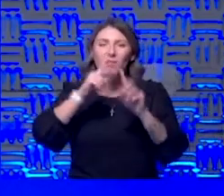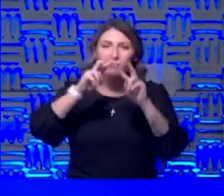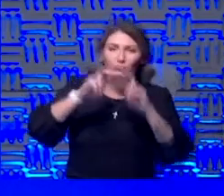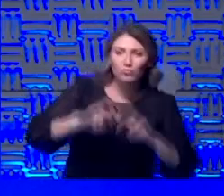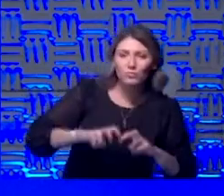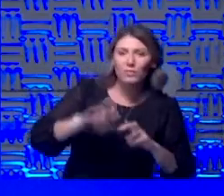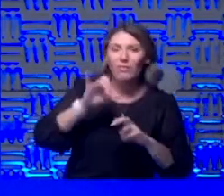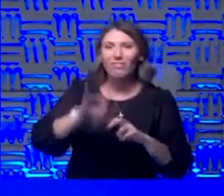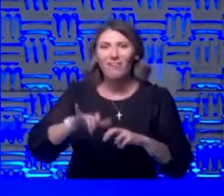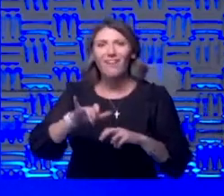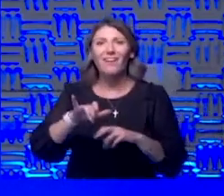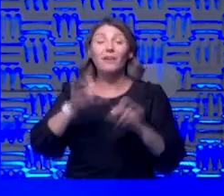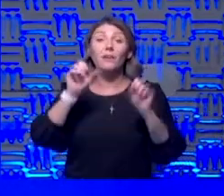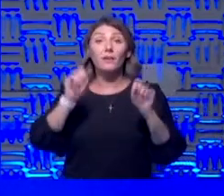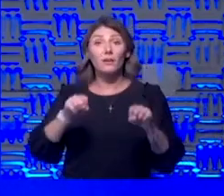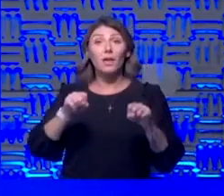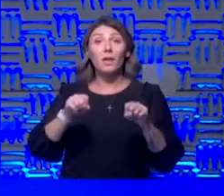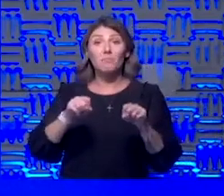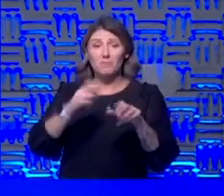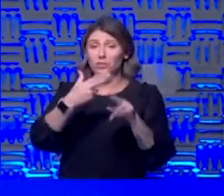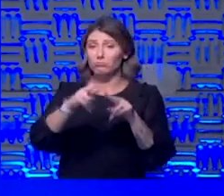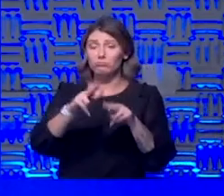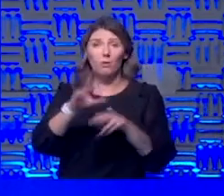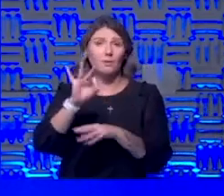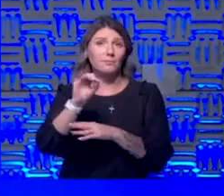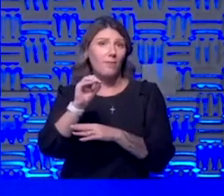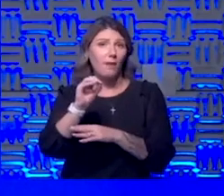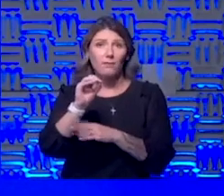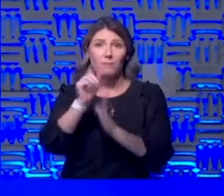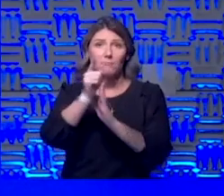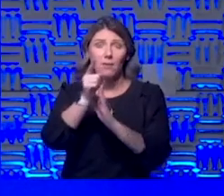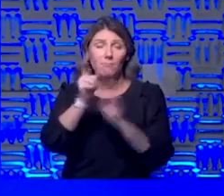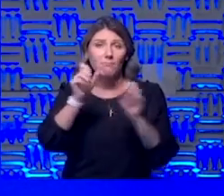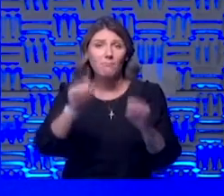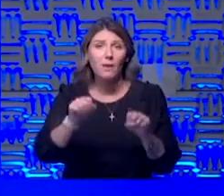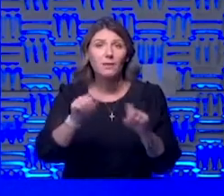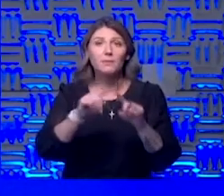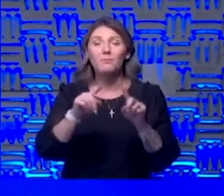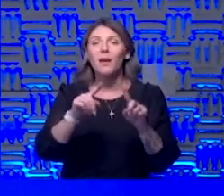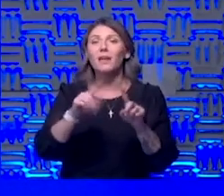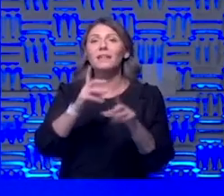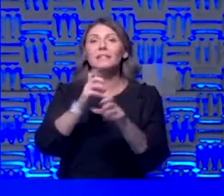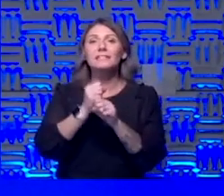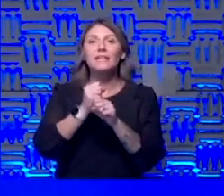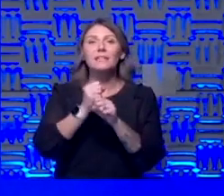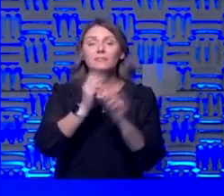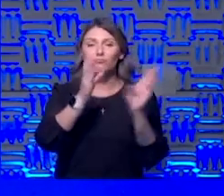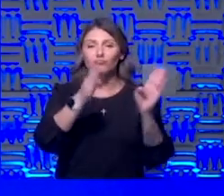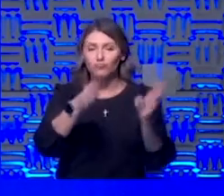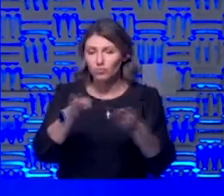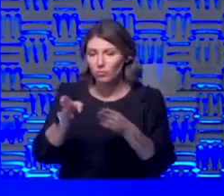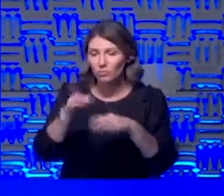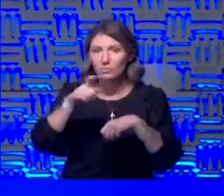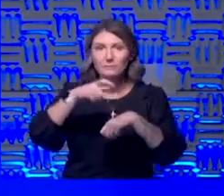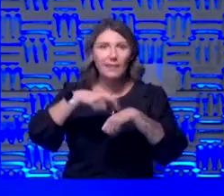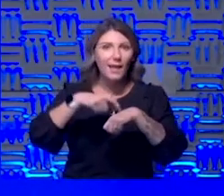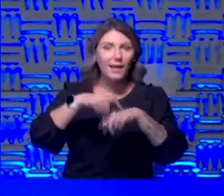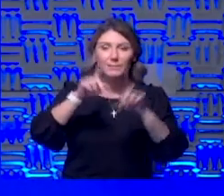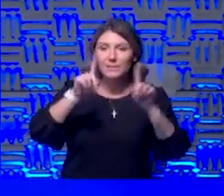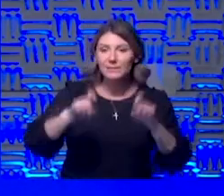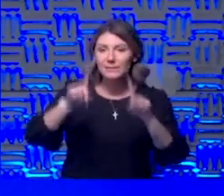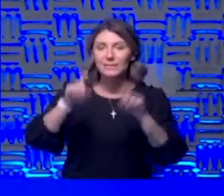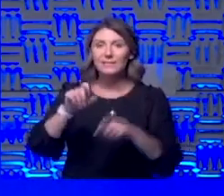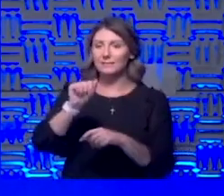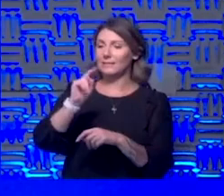they can be as short as 90 minutes possibly but that does take preparation time for these tests the